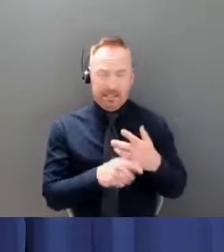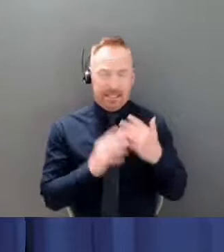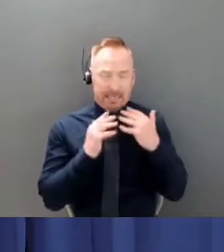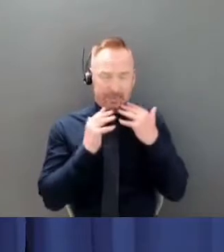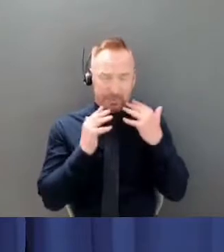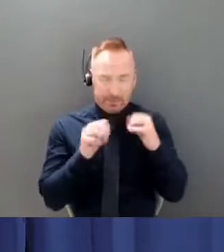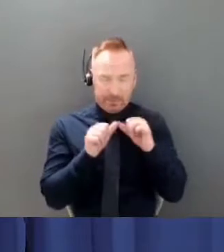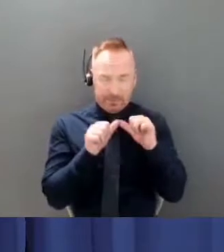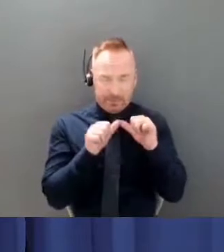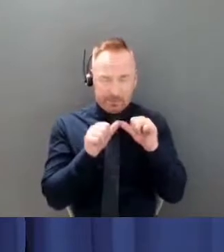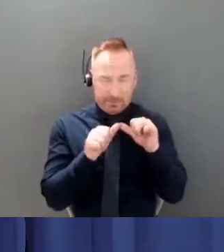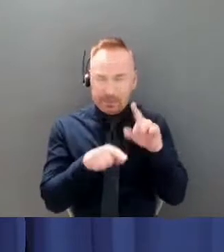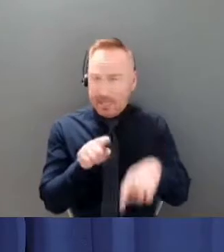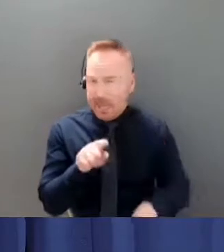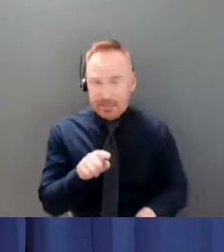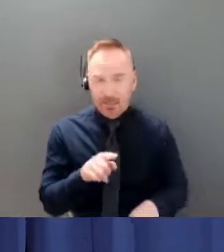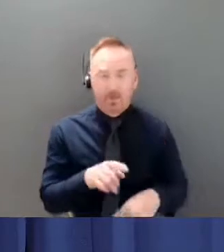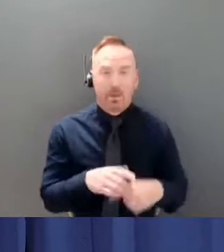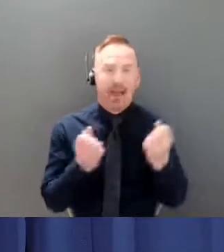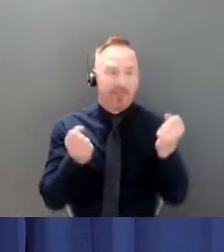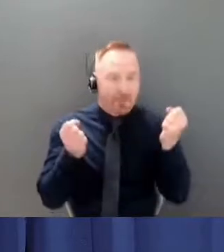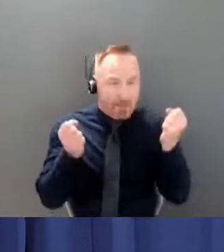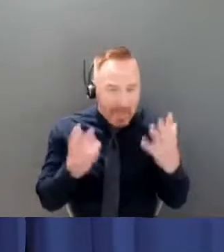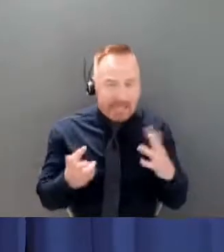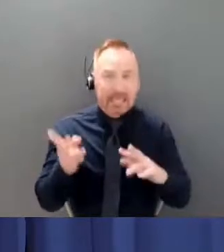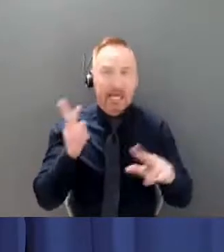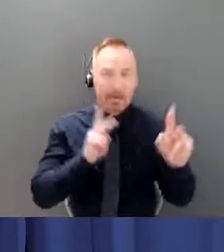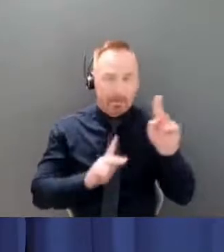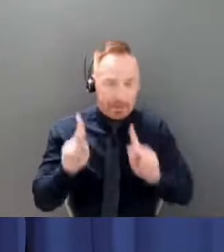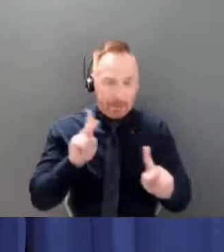trenches right now and I can tell you they are tired